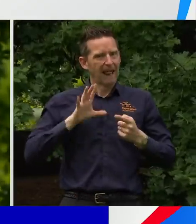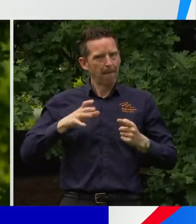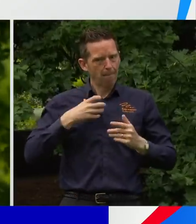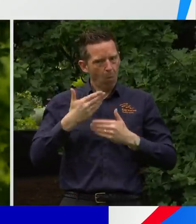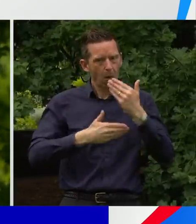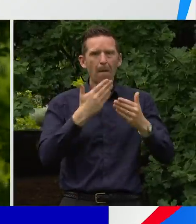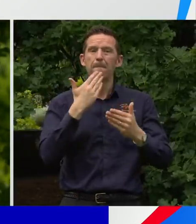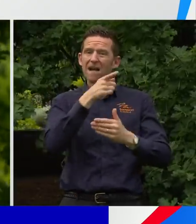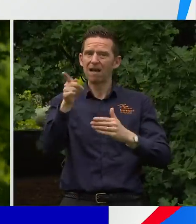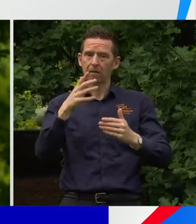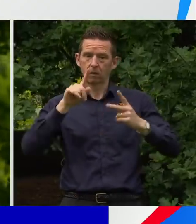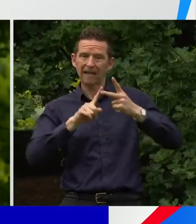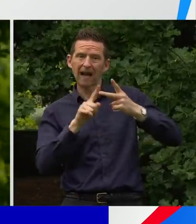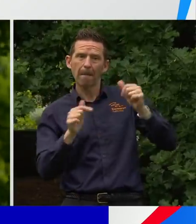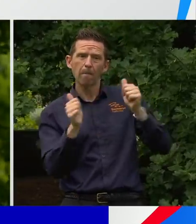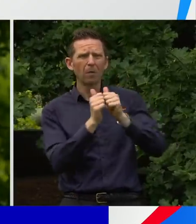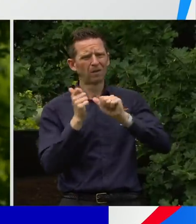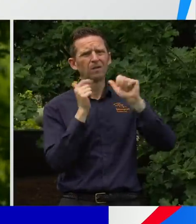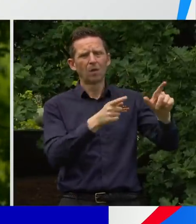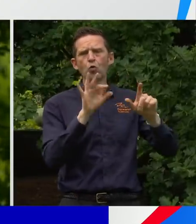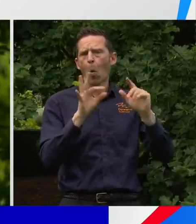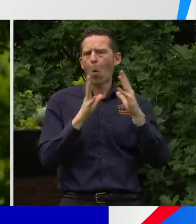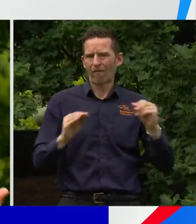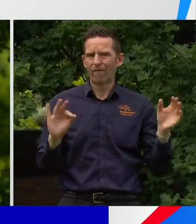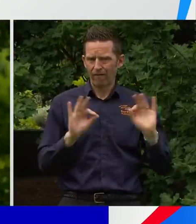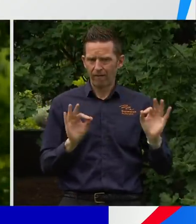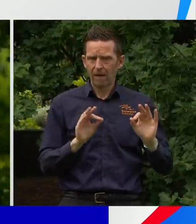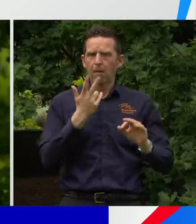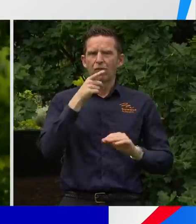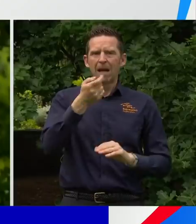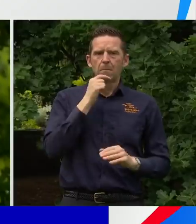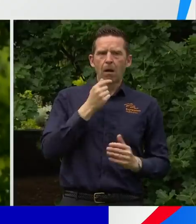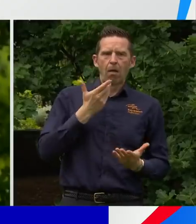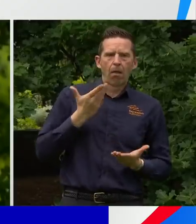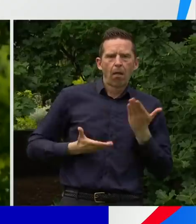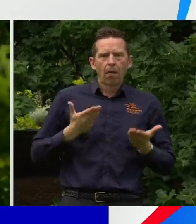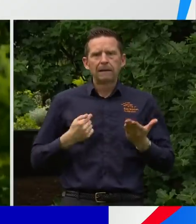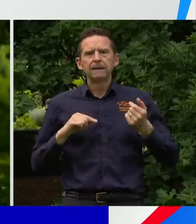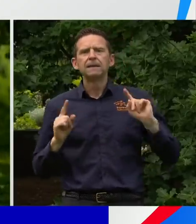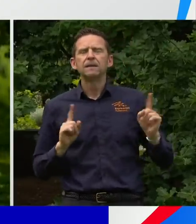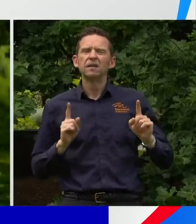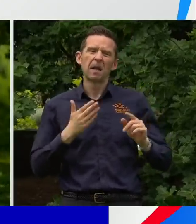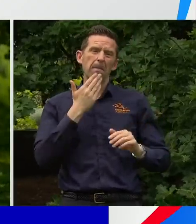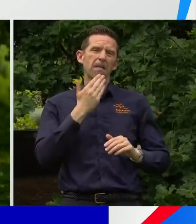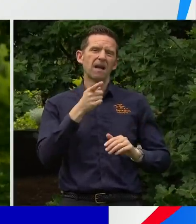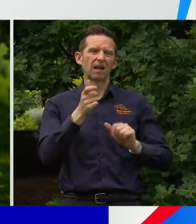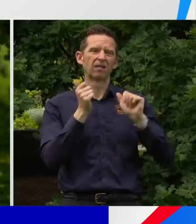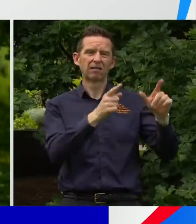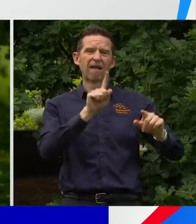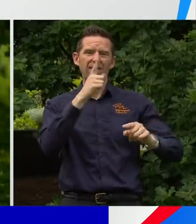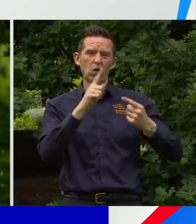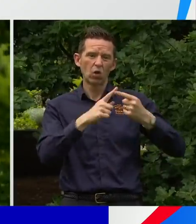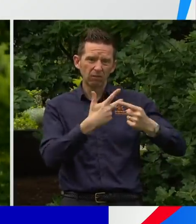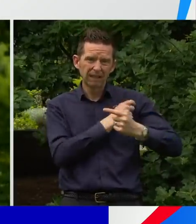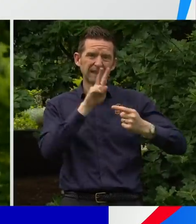appointments for those critical second doses and that if you're on the fence, if you haven't quite made up your mind yet, please go and get a first and a second dose. These